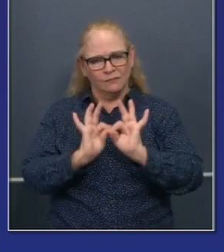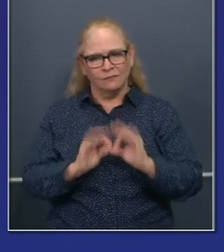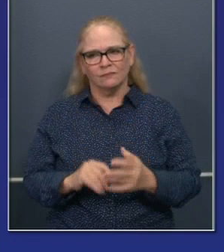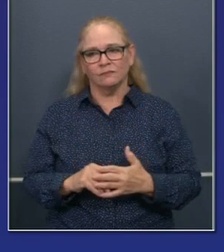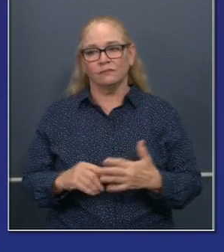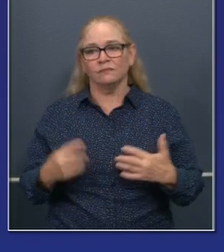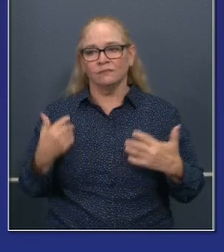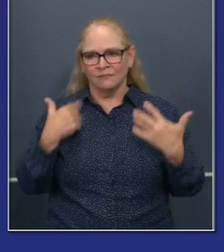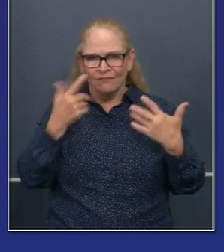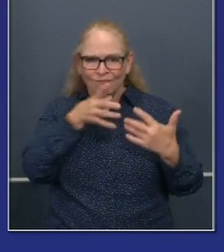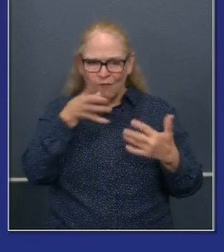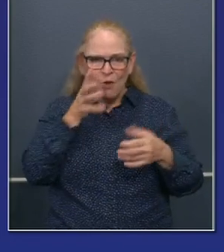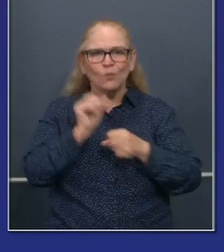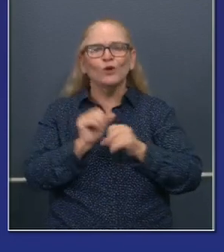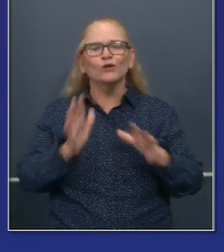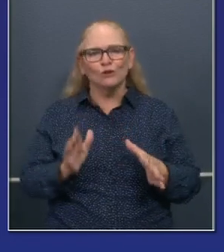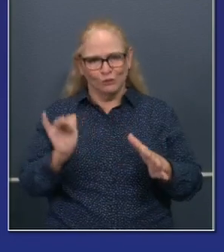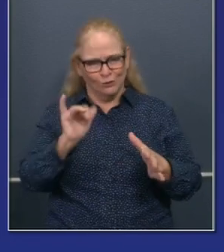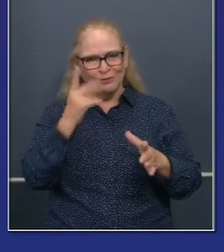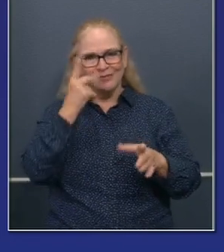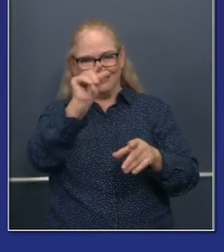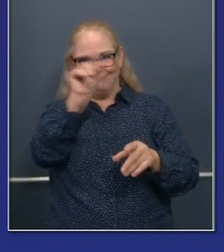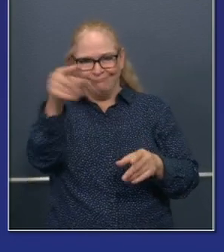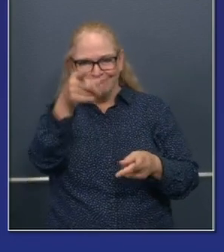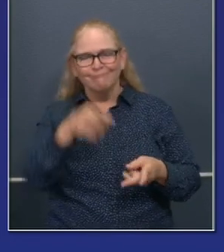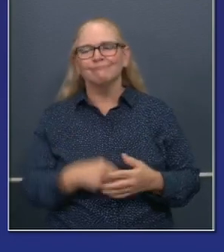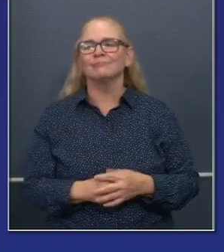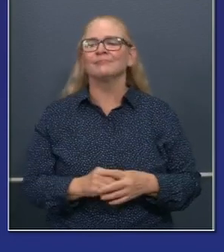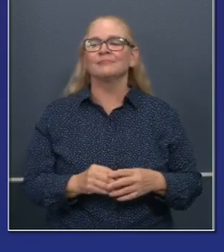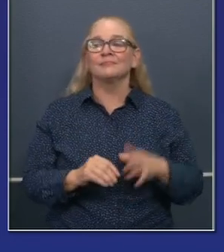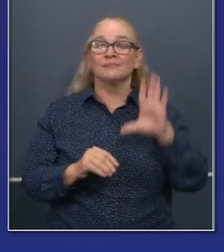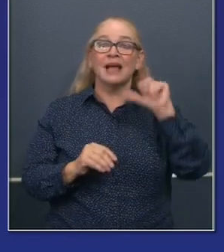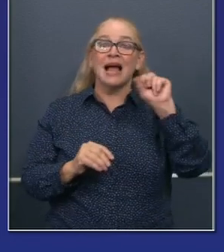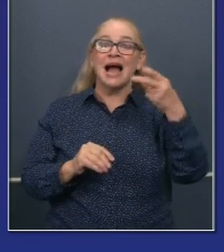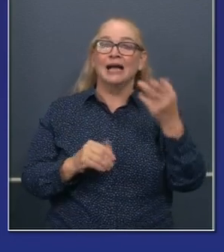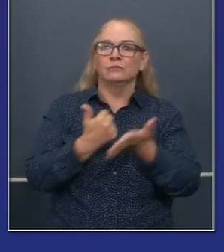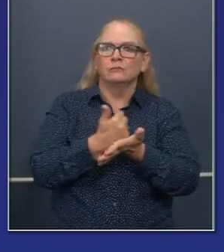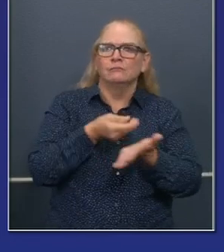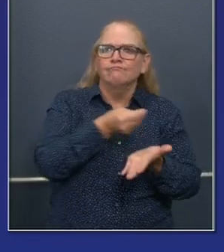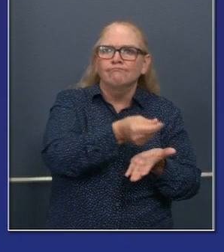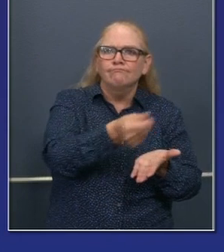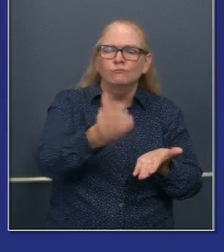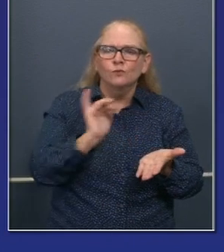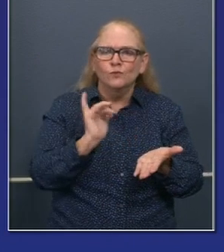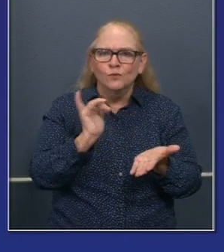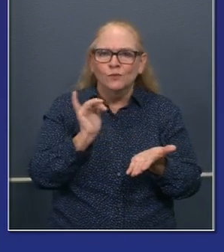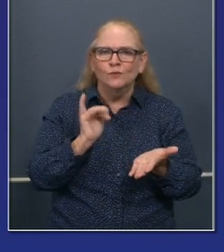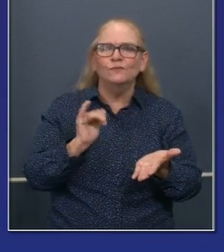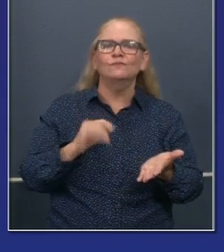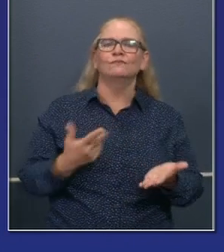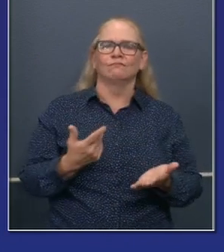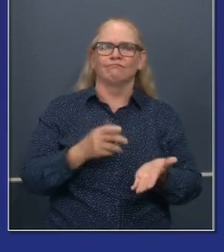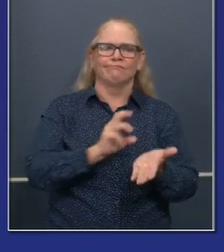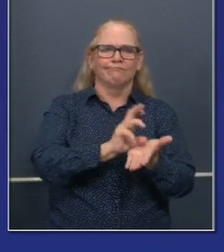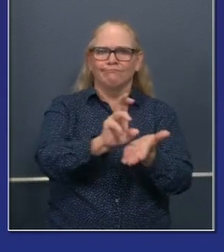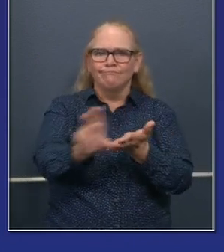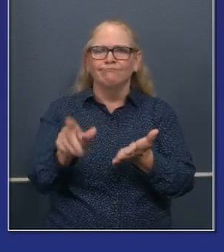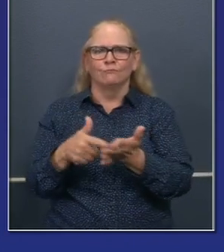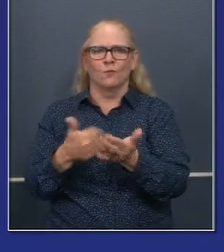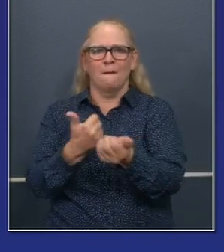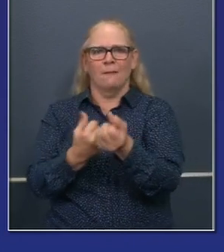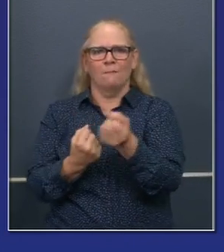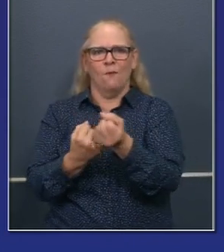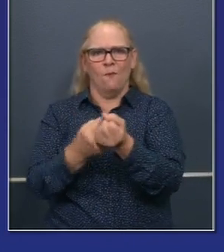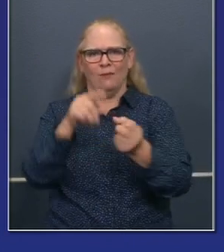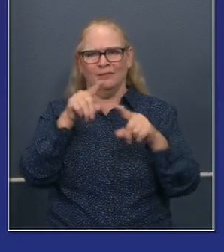as well. We did cash assistance, direct cash assistance through philanthropy and, um, Chan Zuckerberg foundation among others to